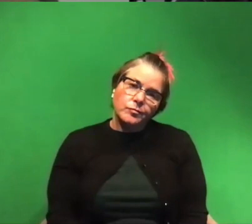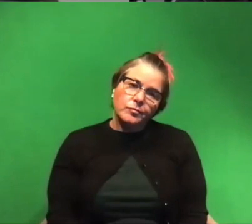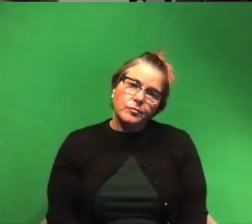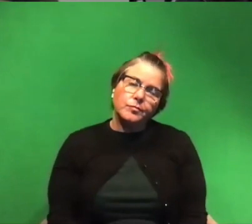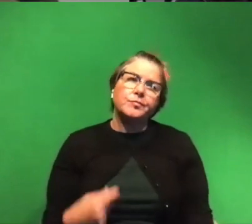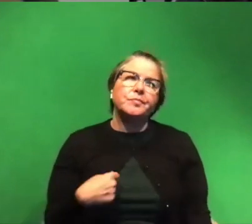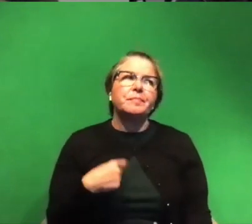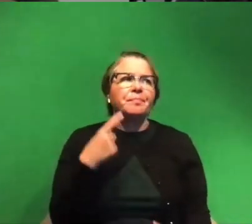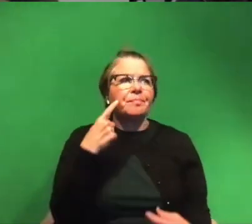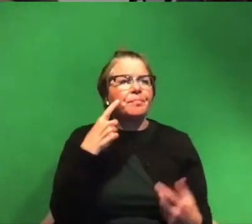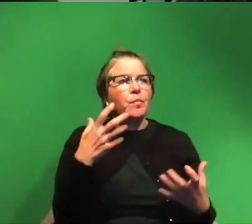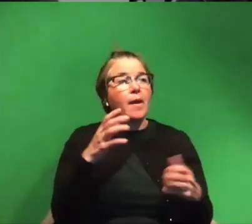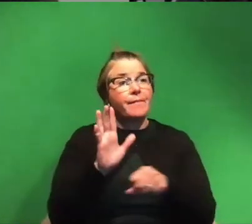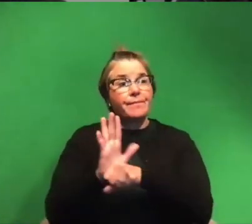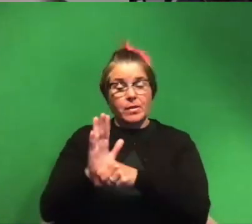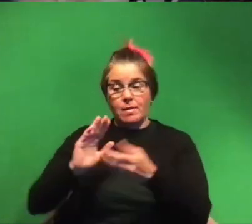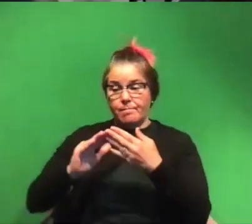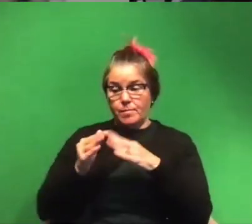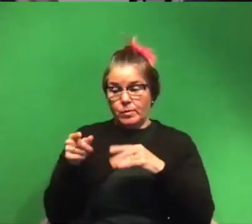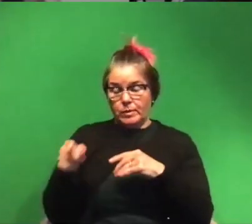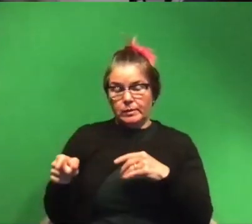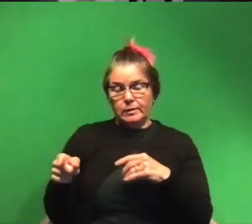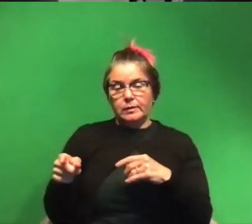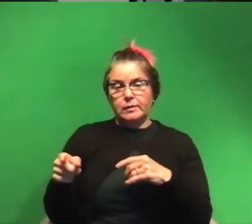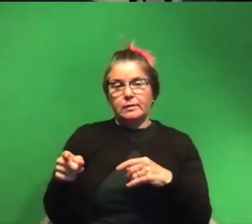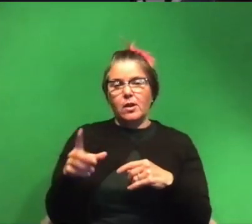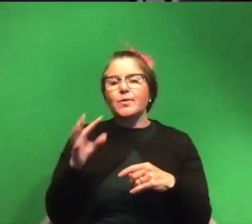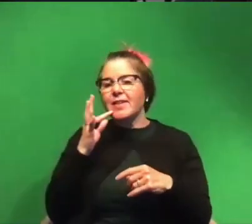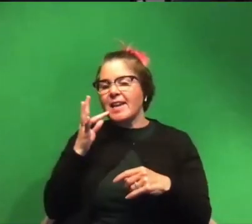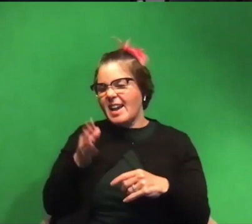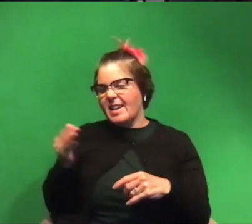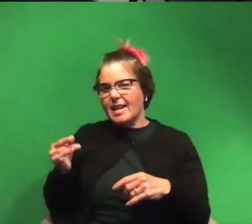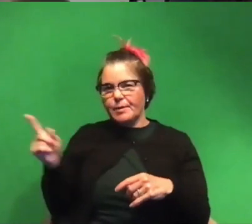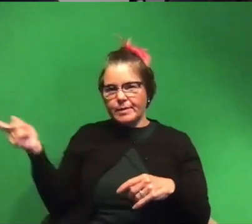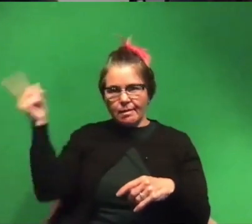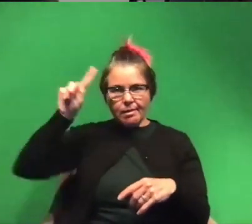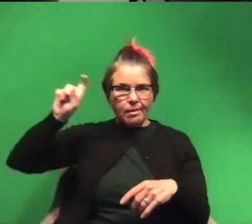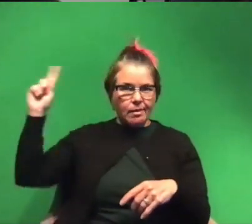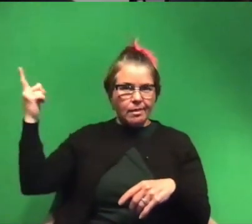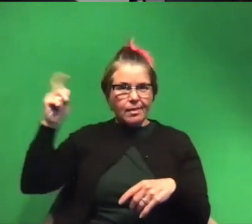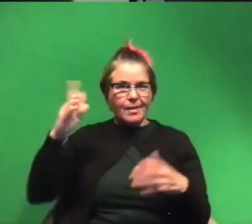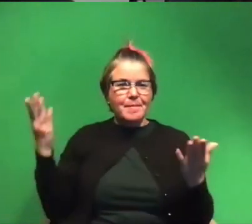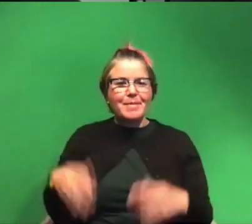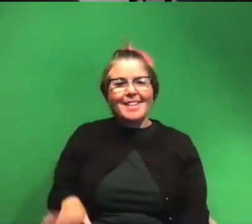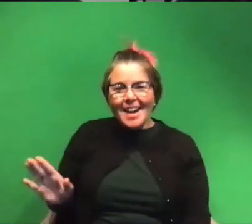film community to take into consideration also there's a cat next to me so if you see a little furry friend hi